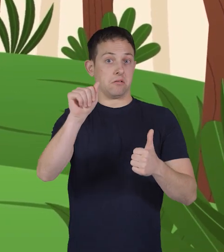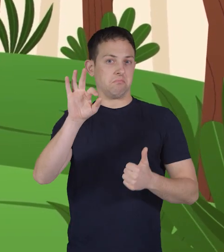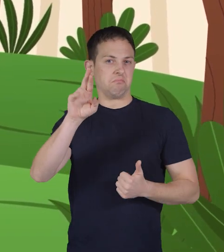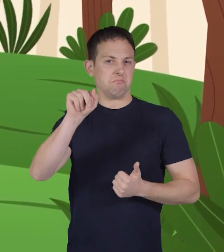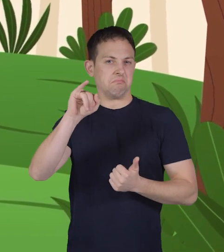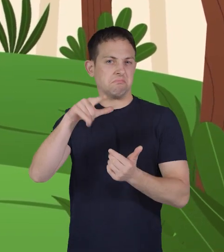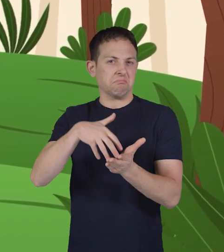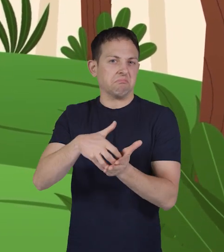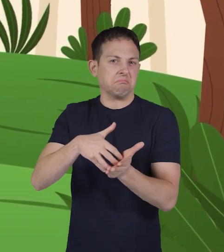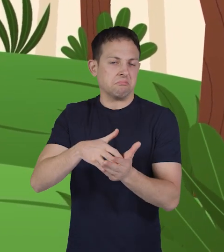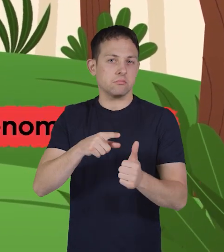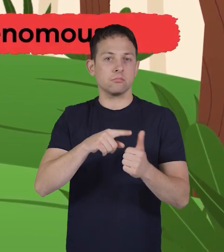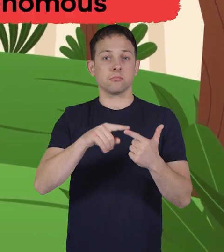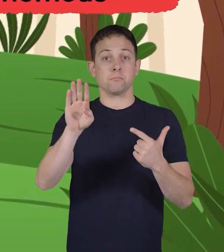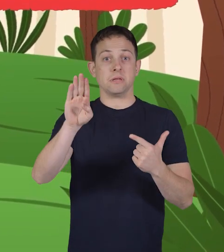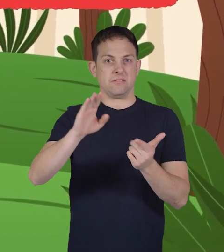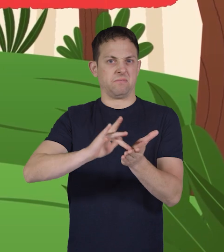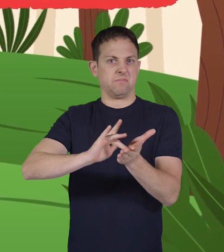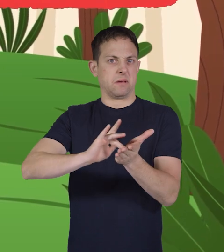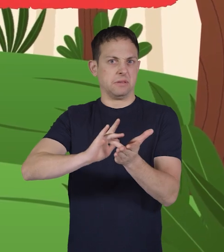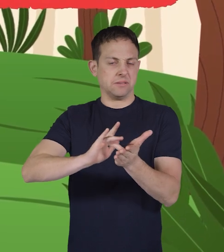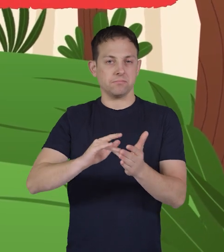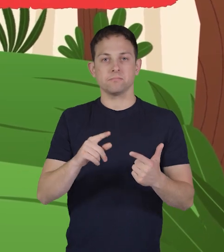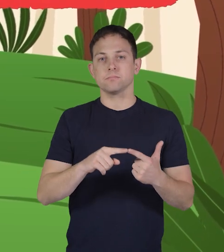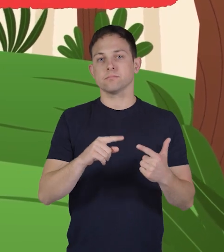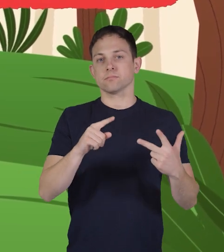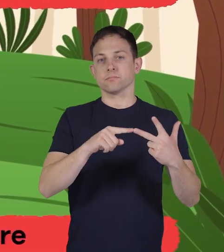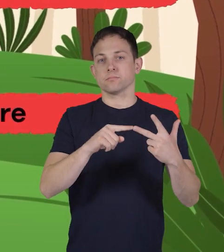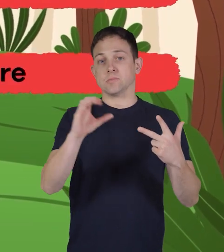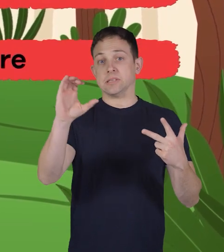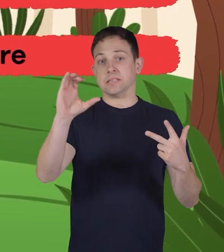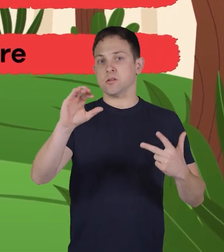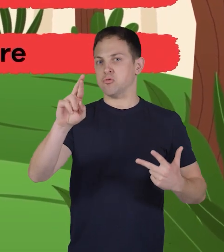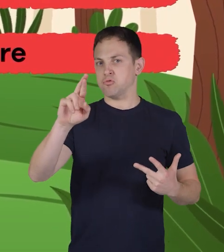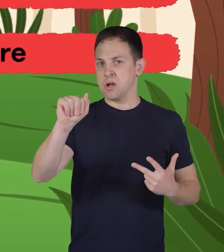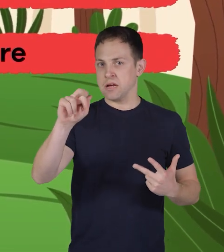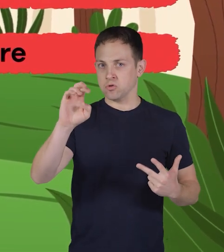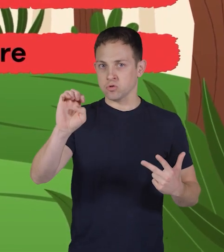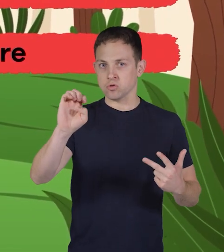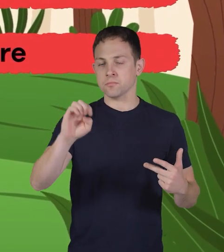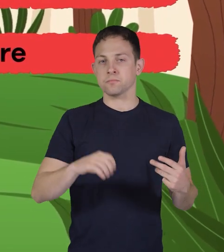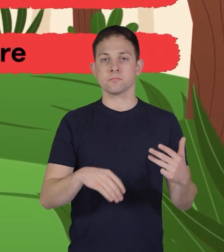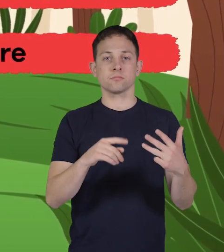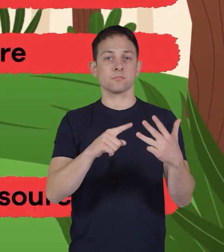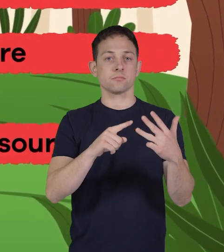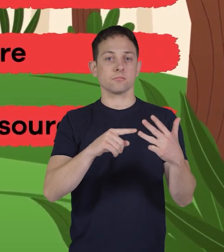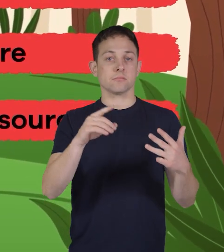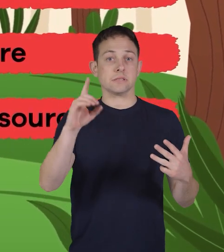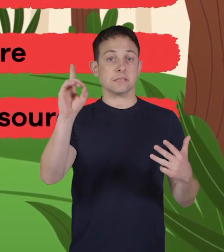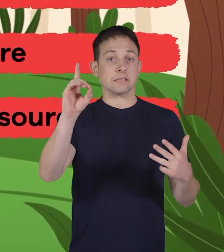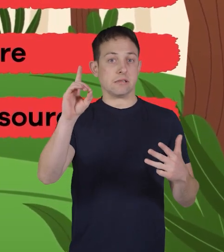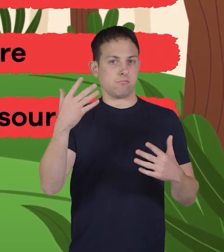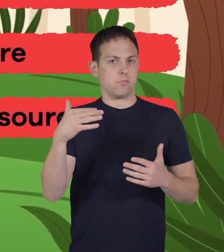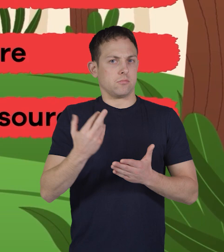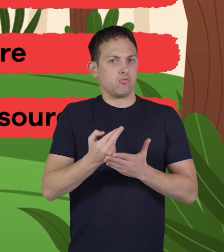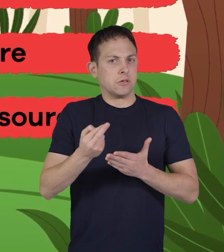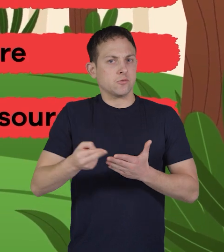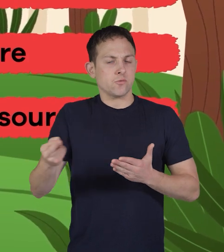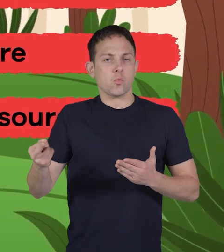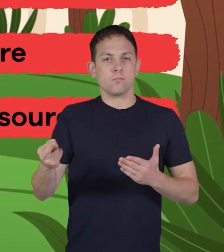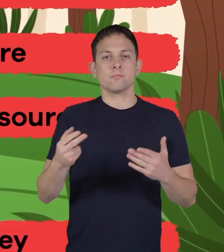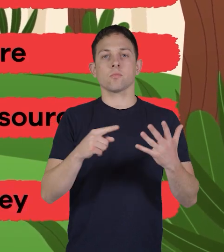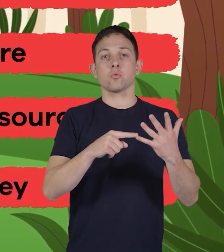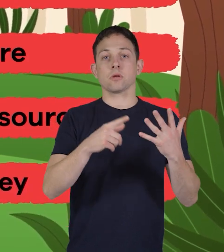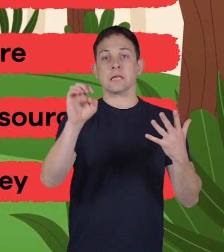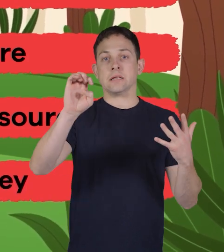frail b venomous c rare d resourceful